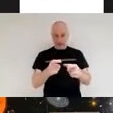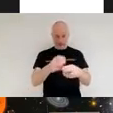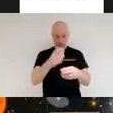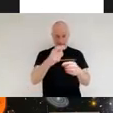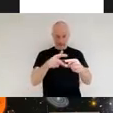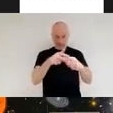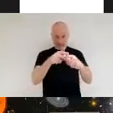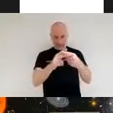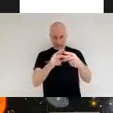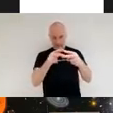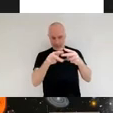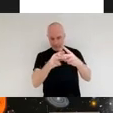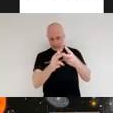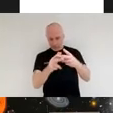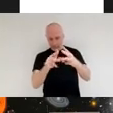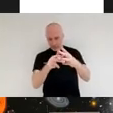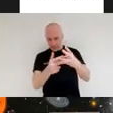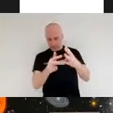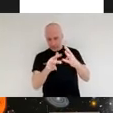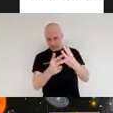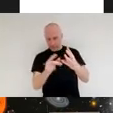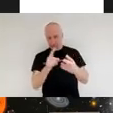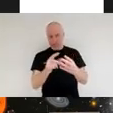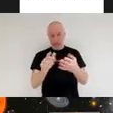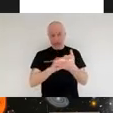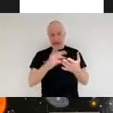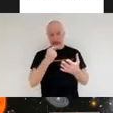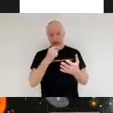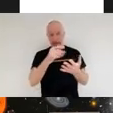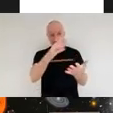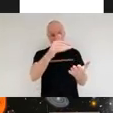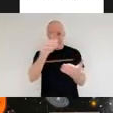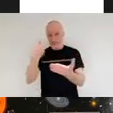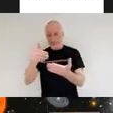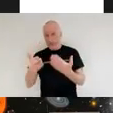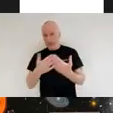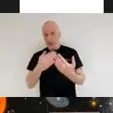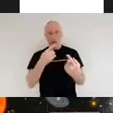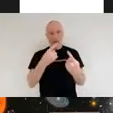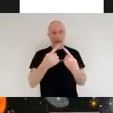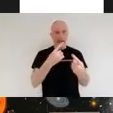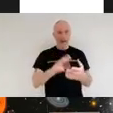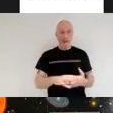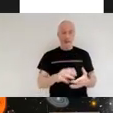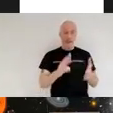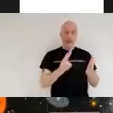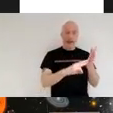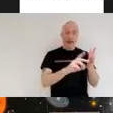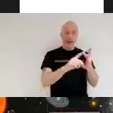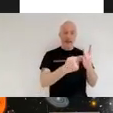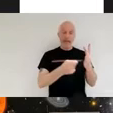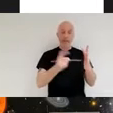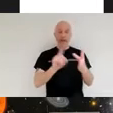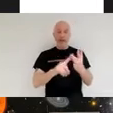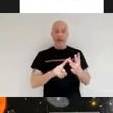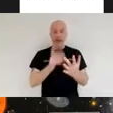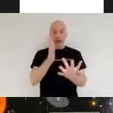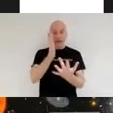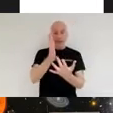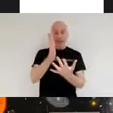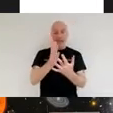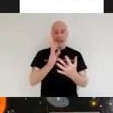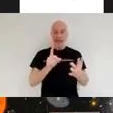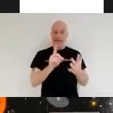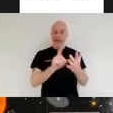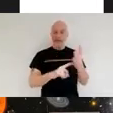that are going to allow them to get more data and to find out more things miri the mid infrared instrument as the name suggests is going to be